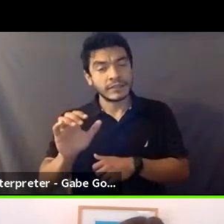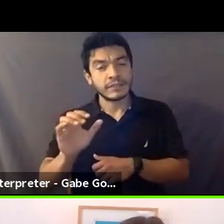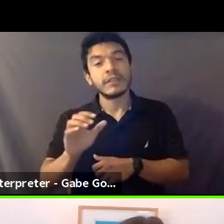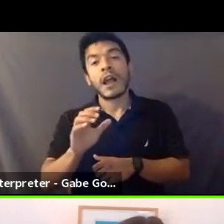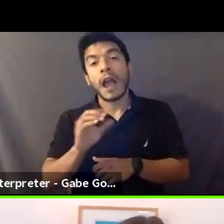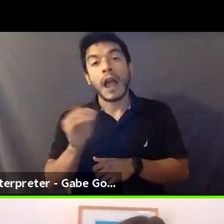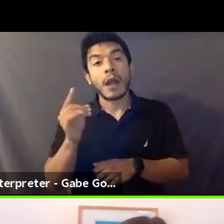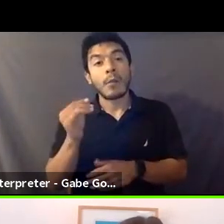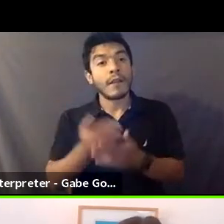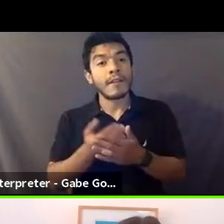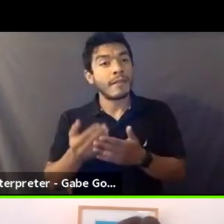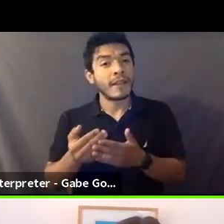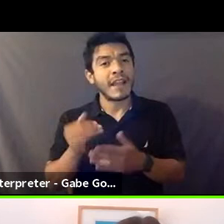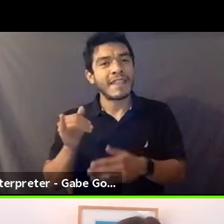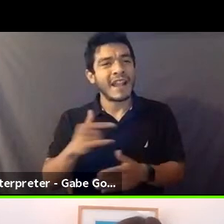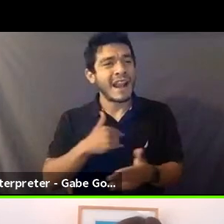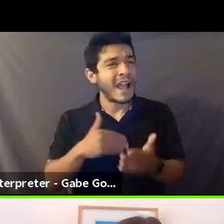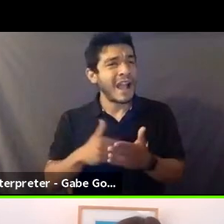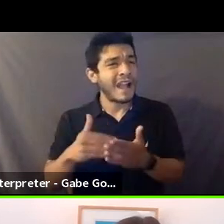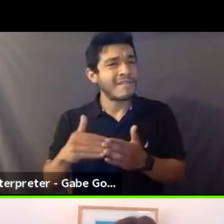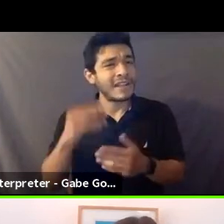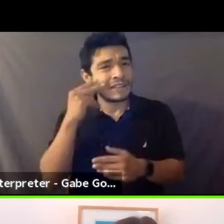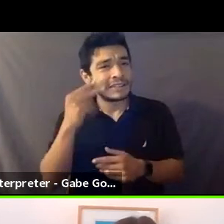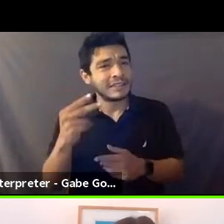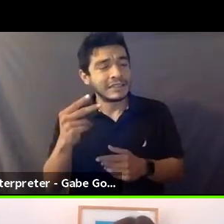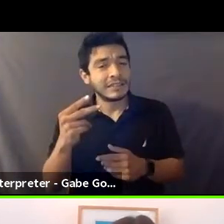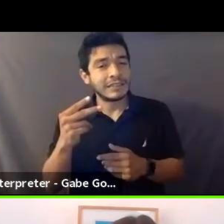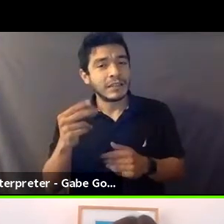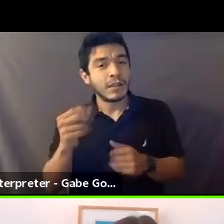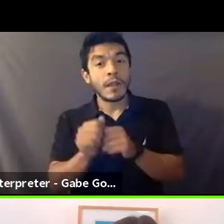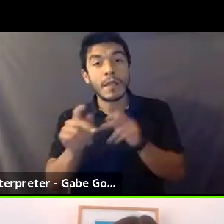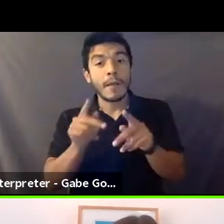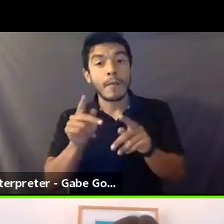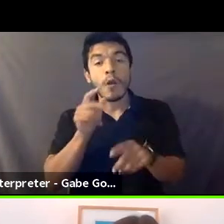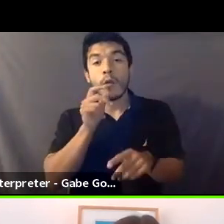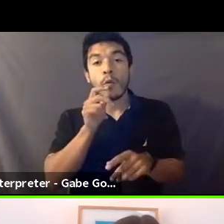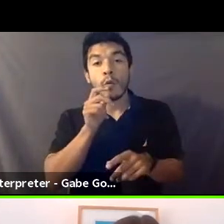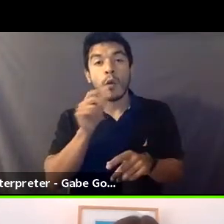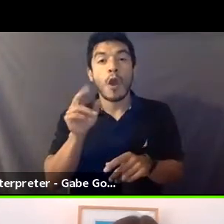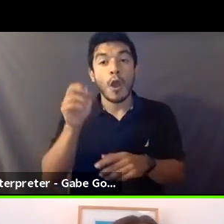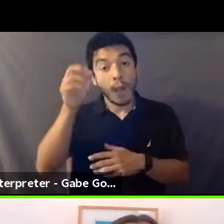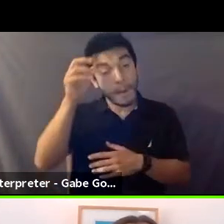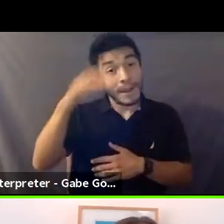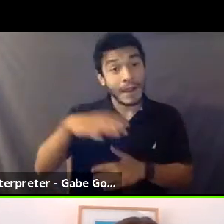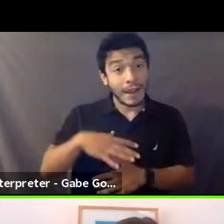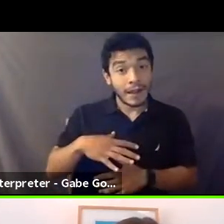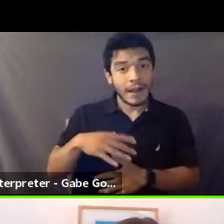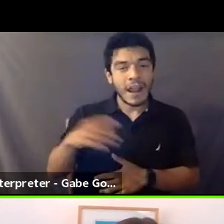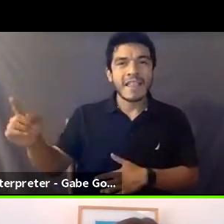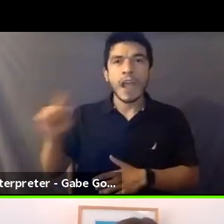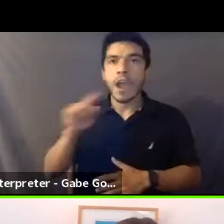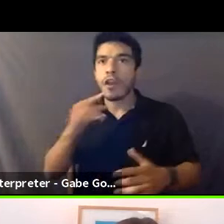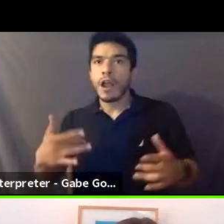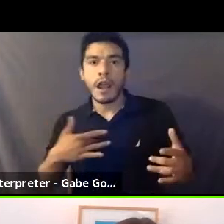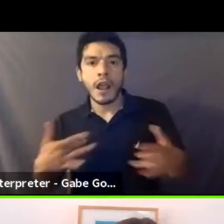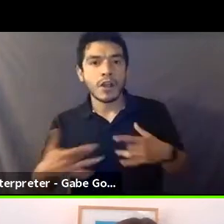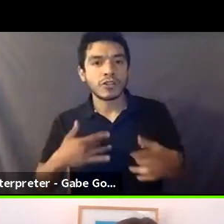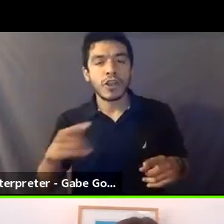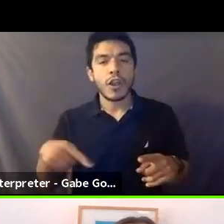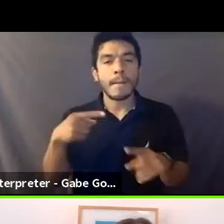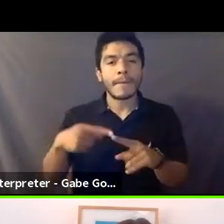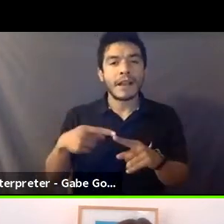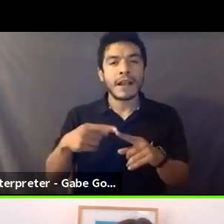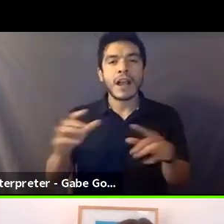think one of the things that I often see with people who are socialized as men is that they are really concerned about